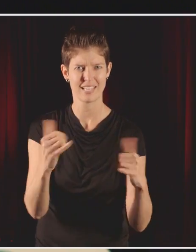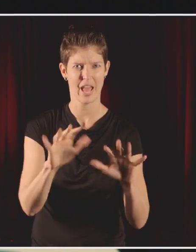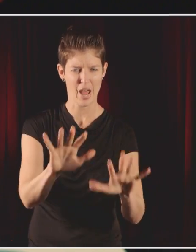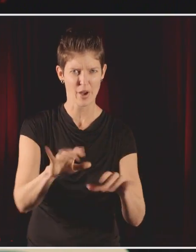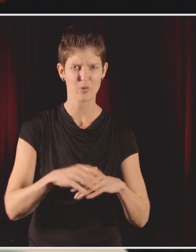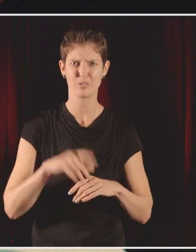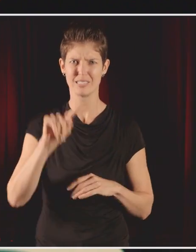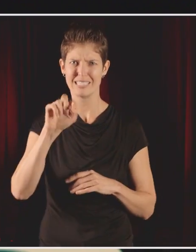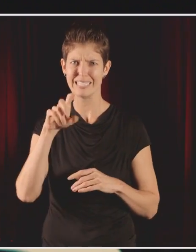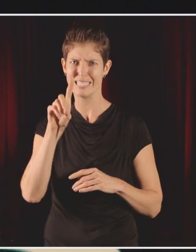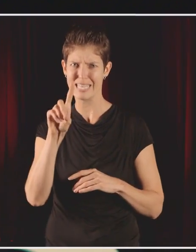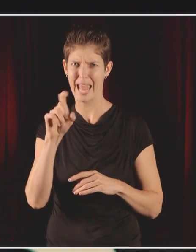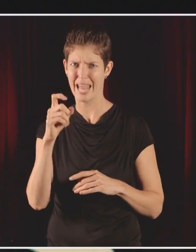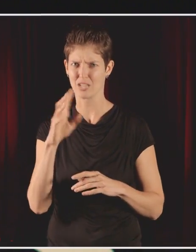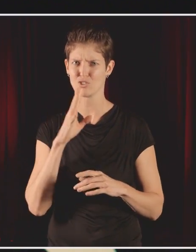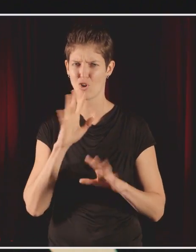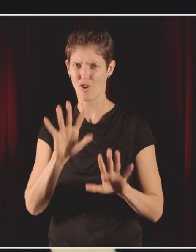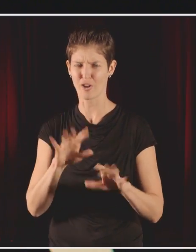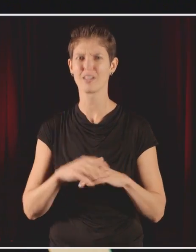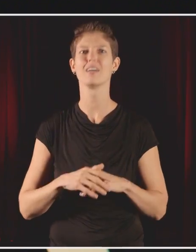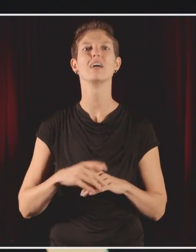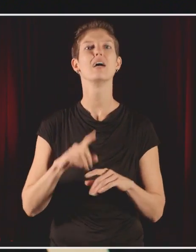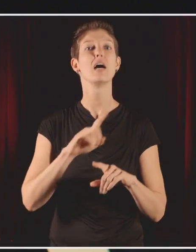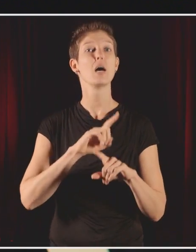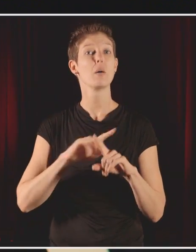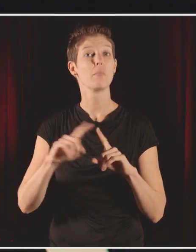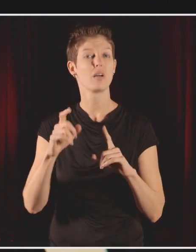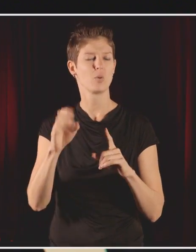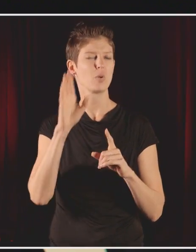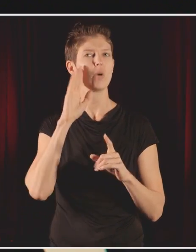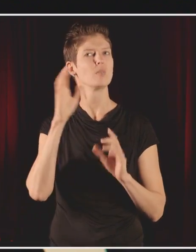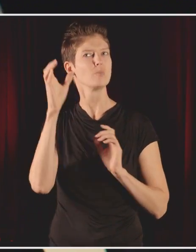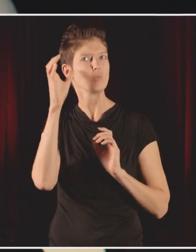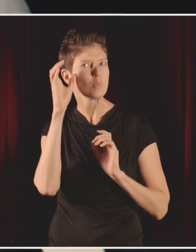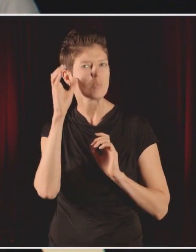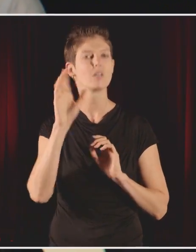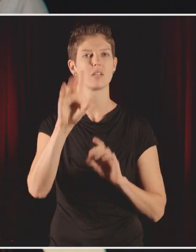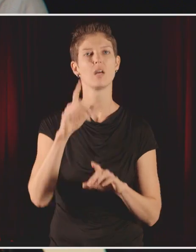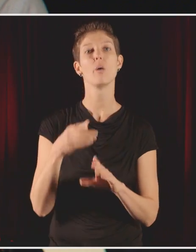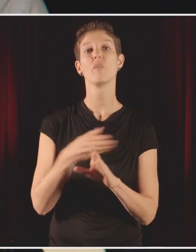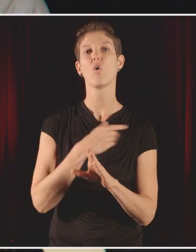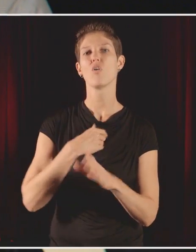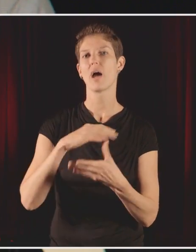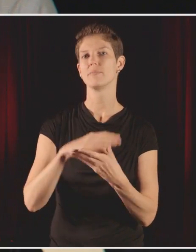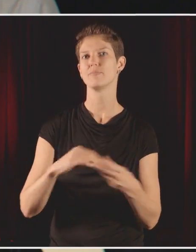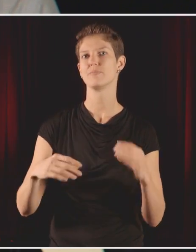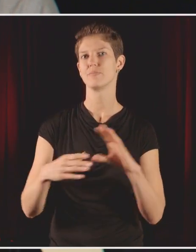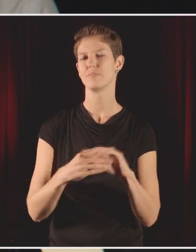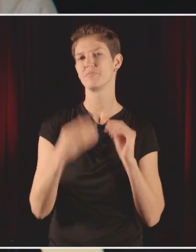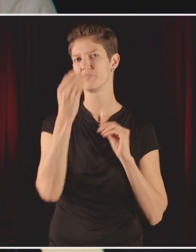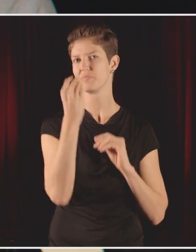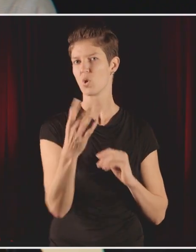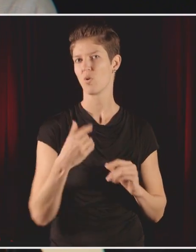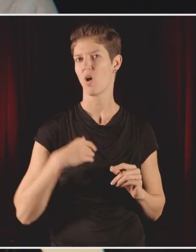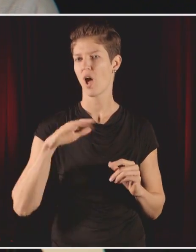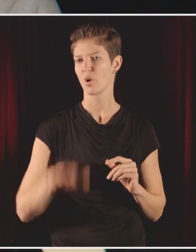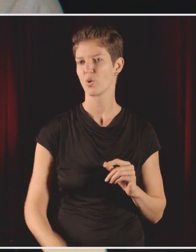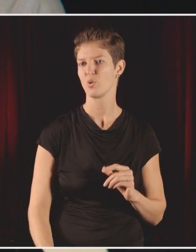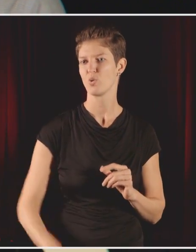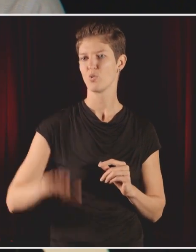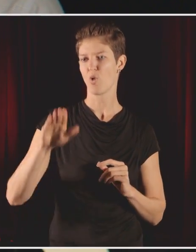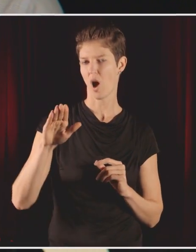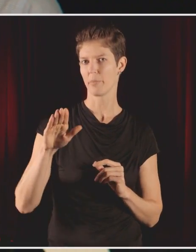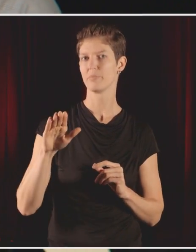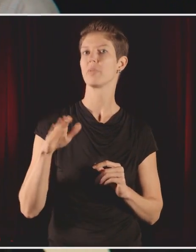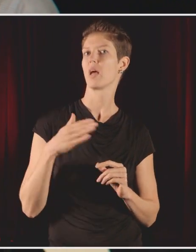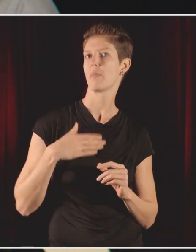You're going to be generous, you're going to listen, you're going to share ideas, and you want to be a good citizen. And before I tell my bird stories, you need to know that I grew up in a family where the